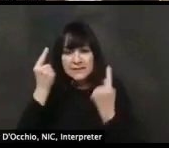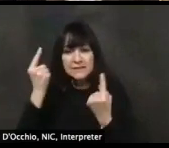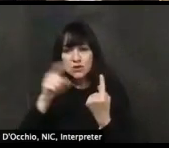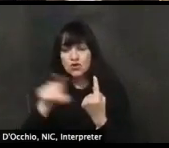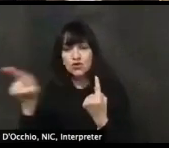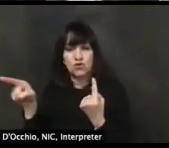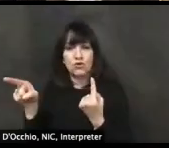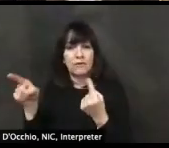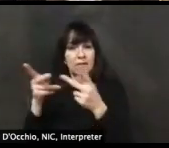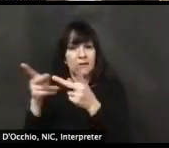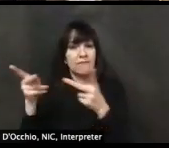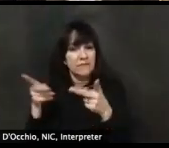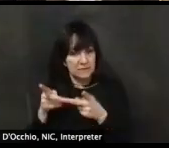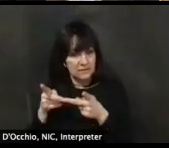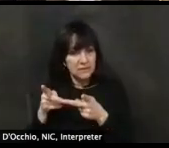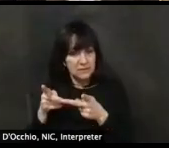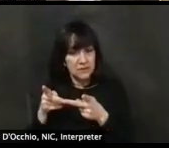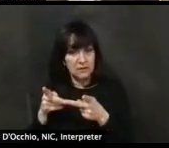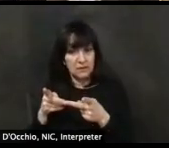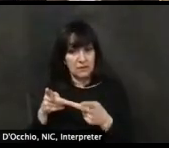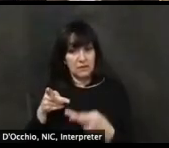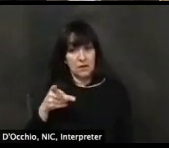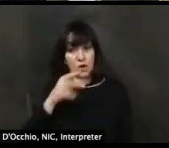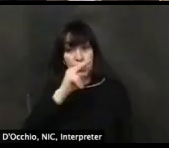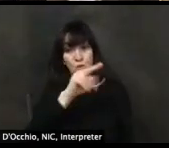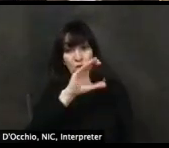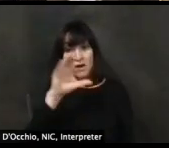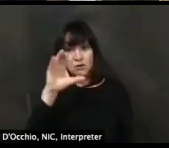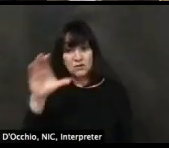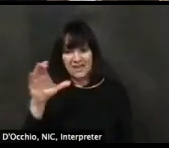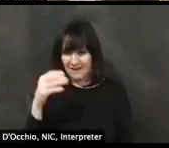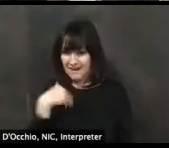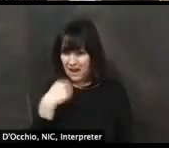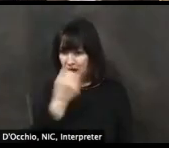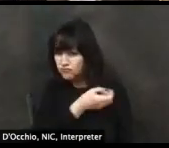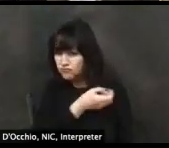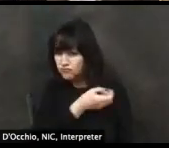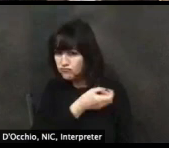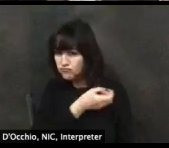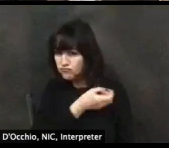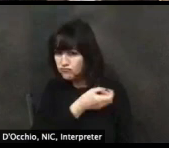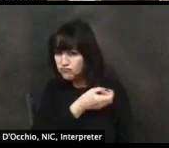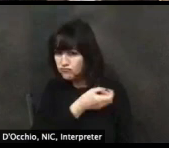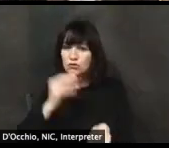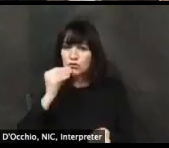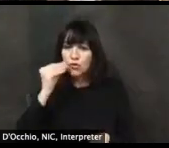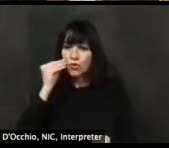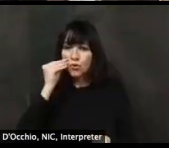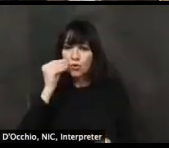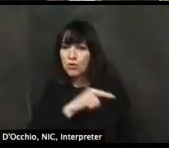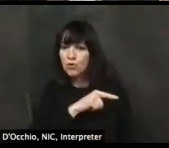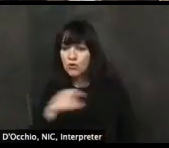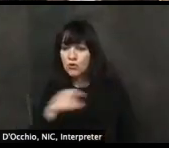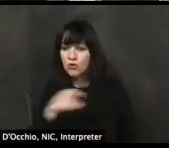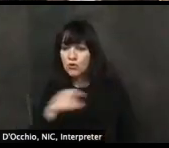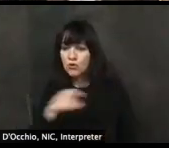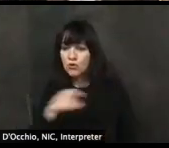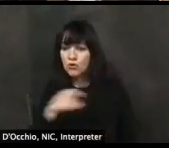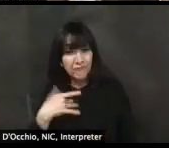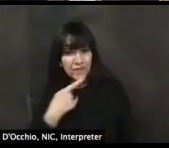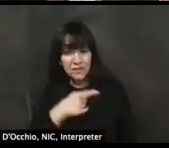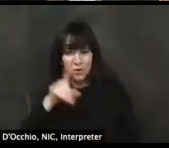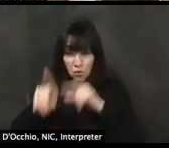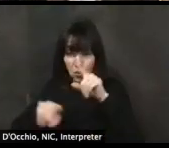know in the Southern portion of Newcastle County, there are a number of such care settings and providers that if you have questions or need, or need some